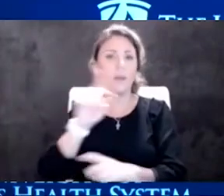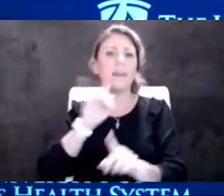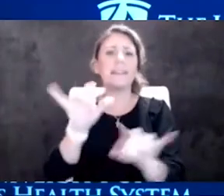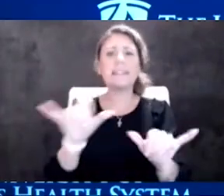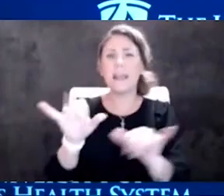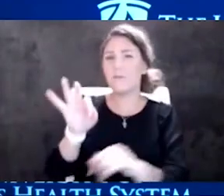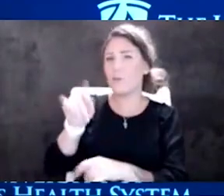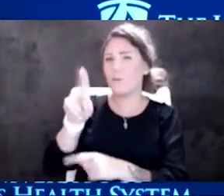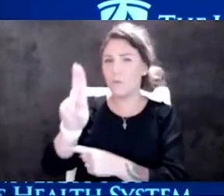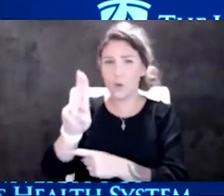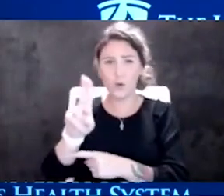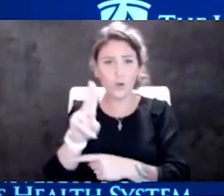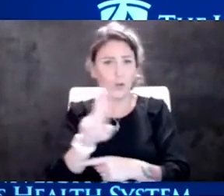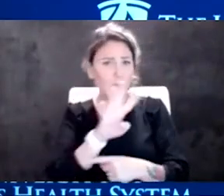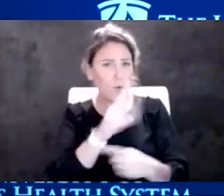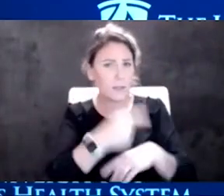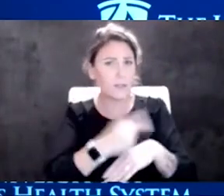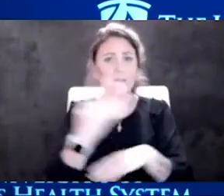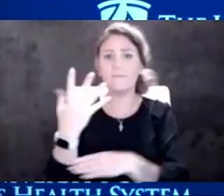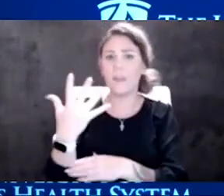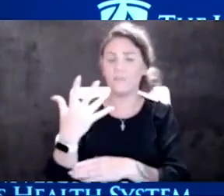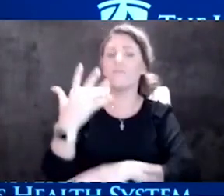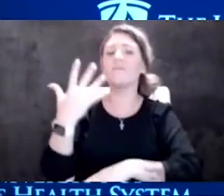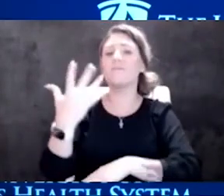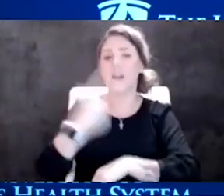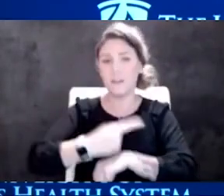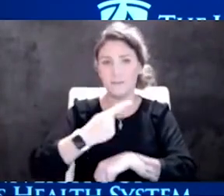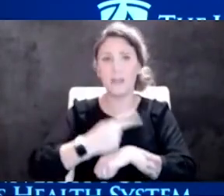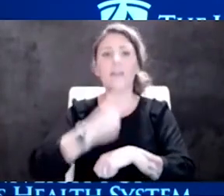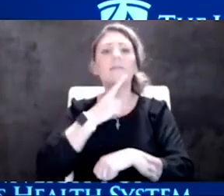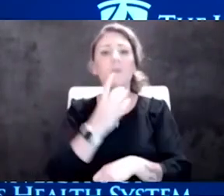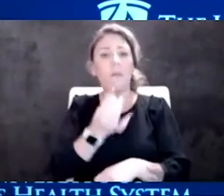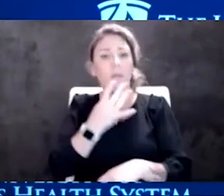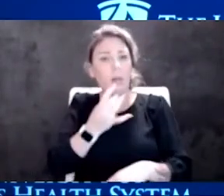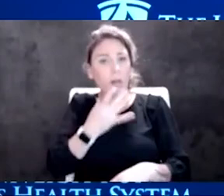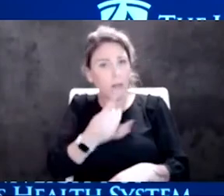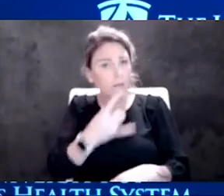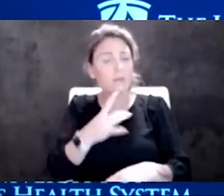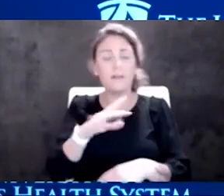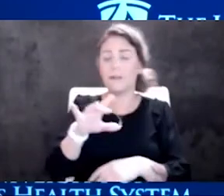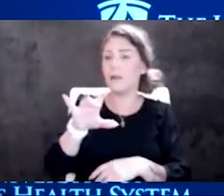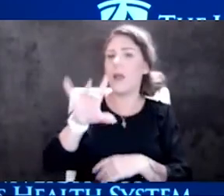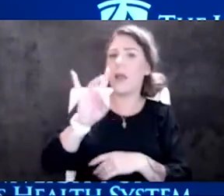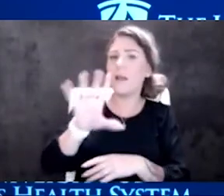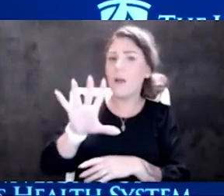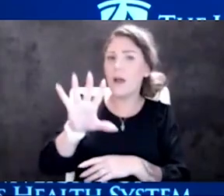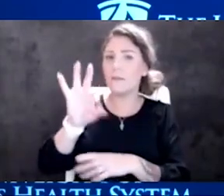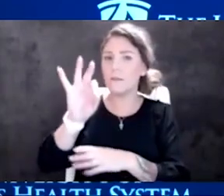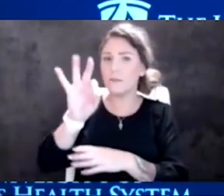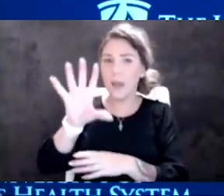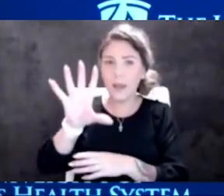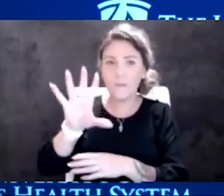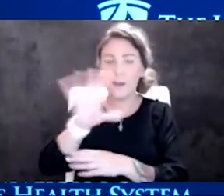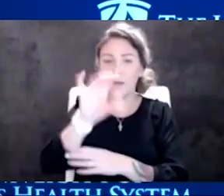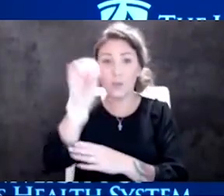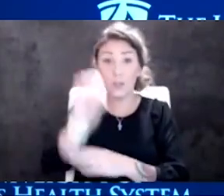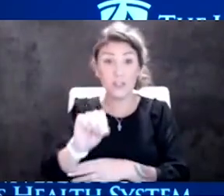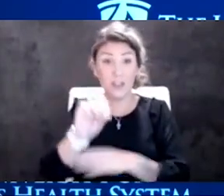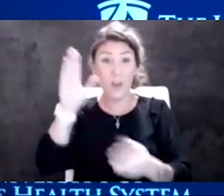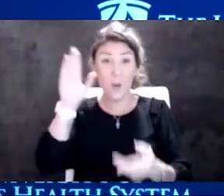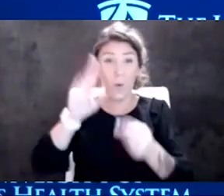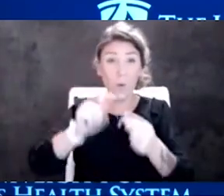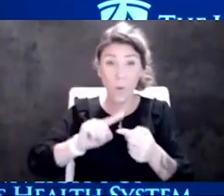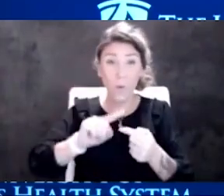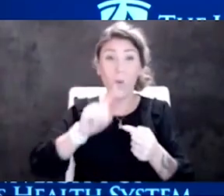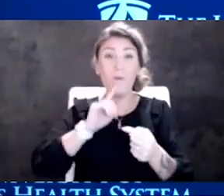four days, five days. I think it's five. And, and 85 to 89% reduction in severe hospitalization and death, which was what the preliminary data